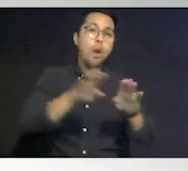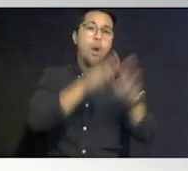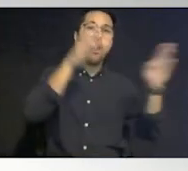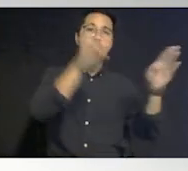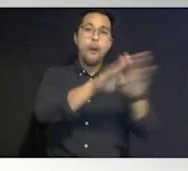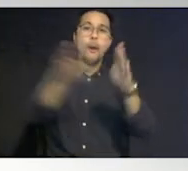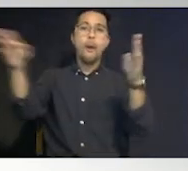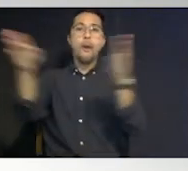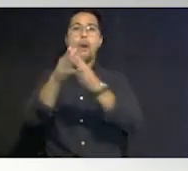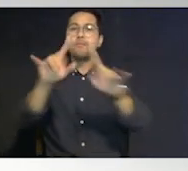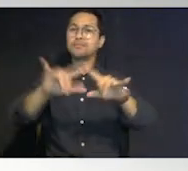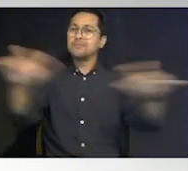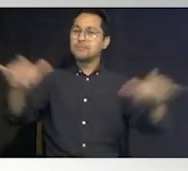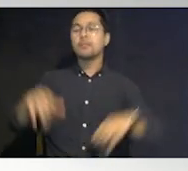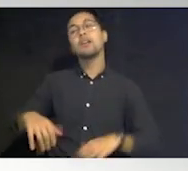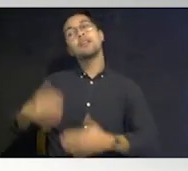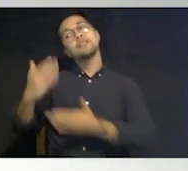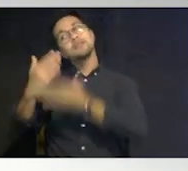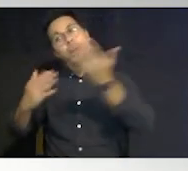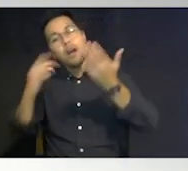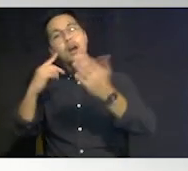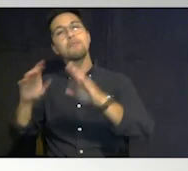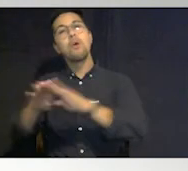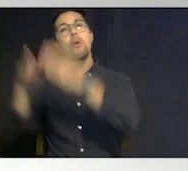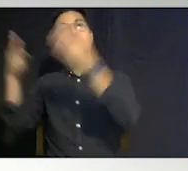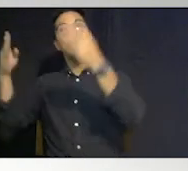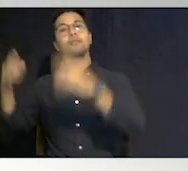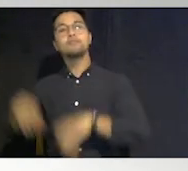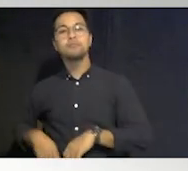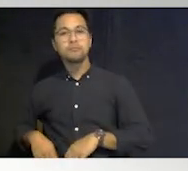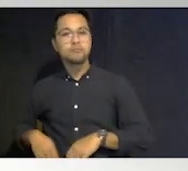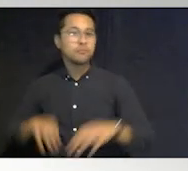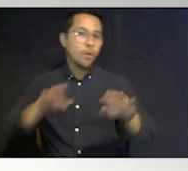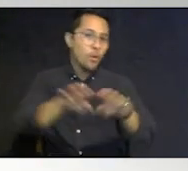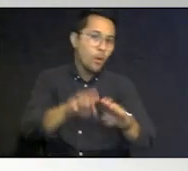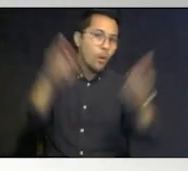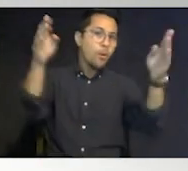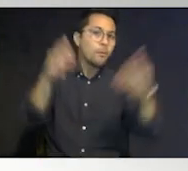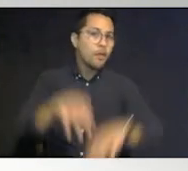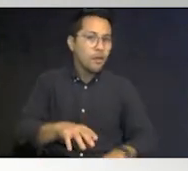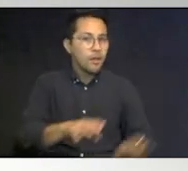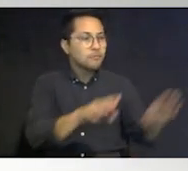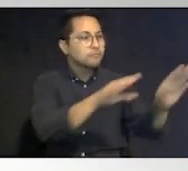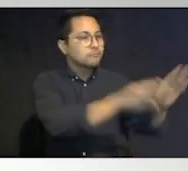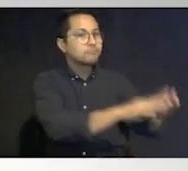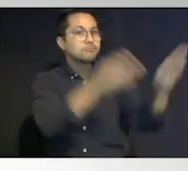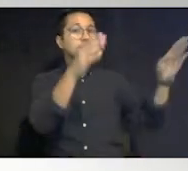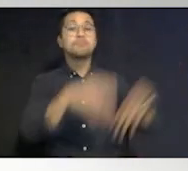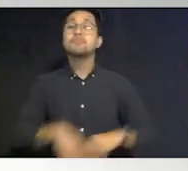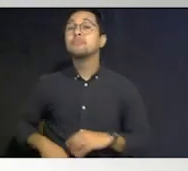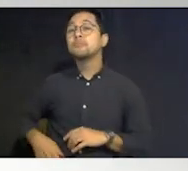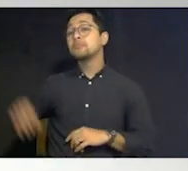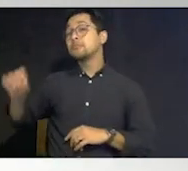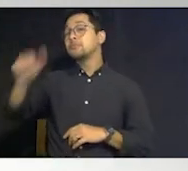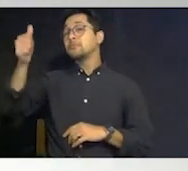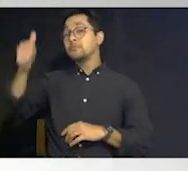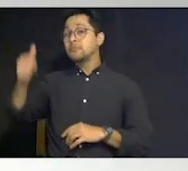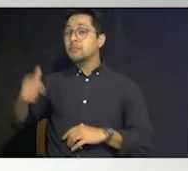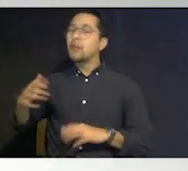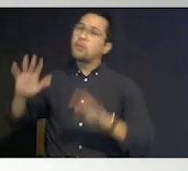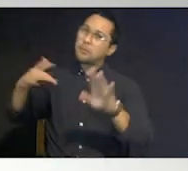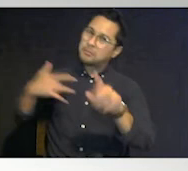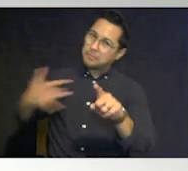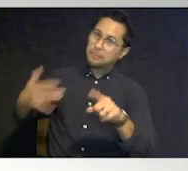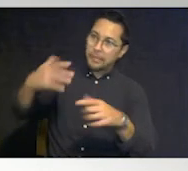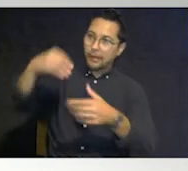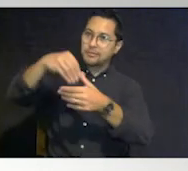will want to open them only one at a time um some they don't want to publicize it because if if usually they're in schools as